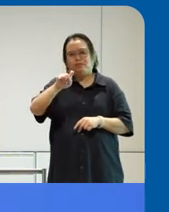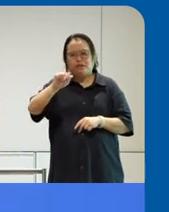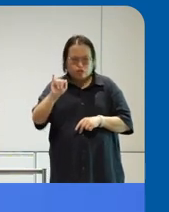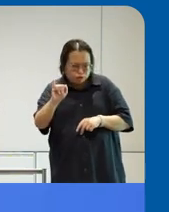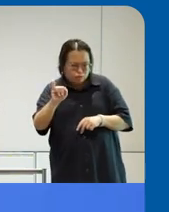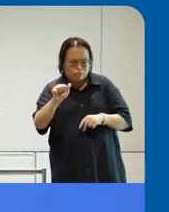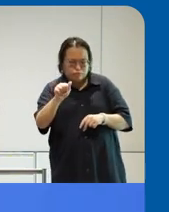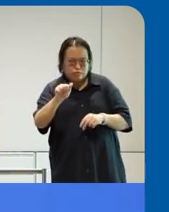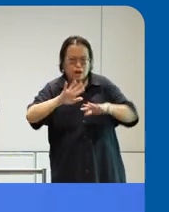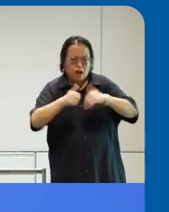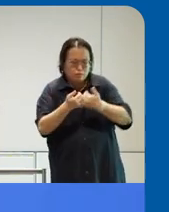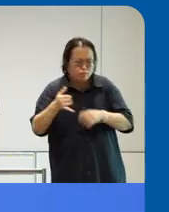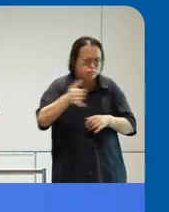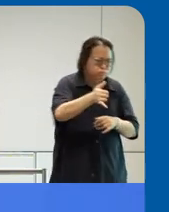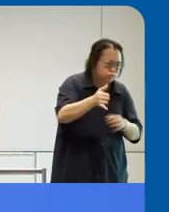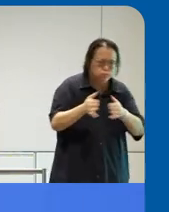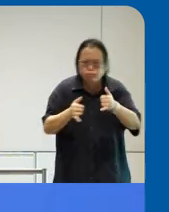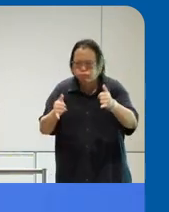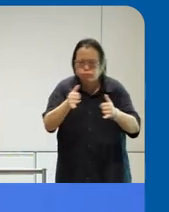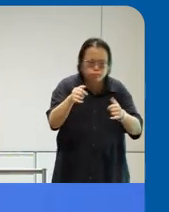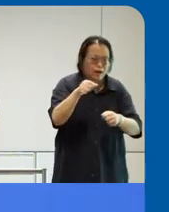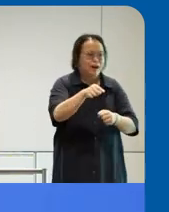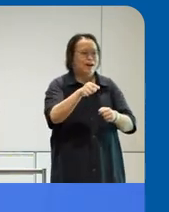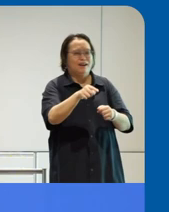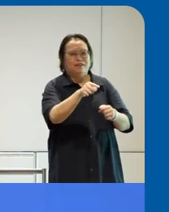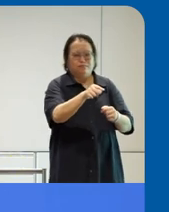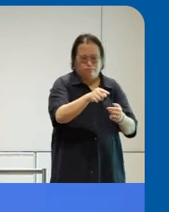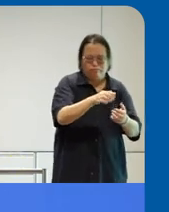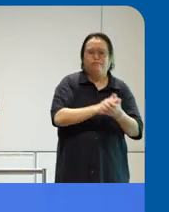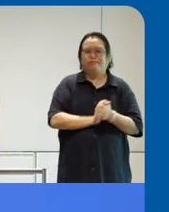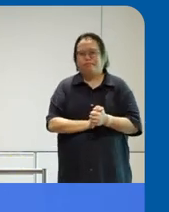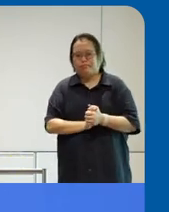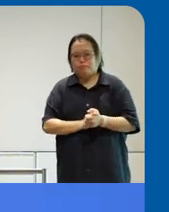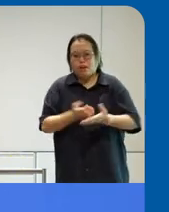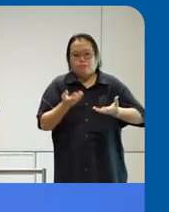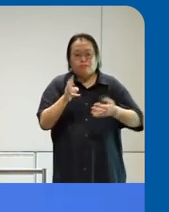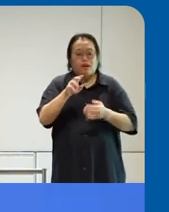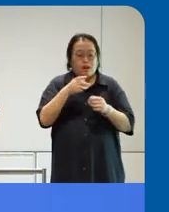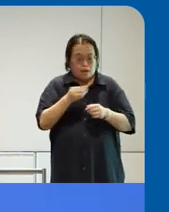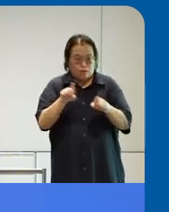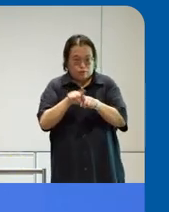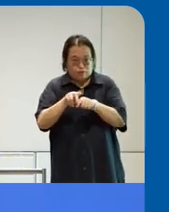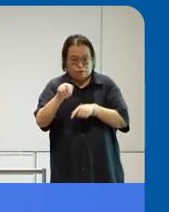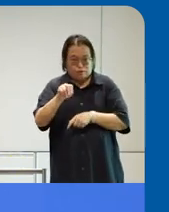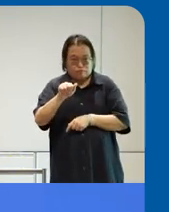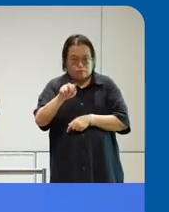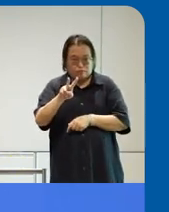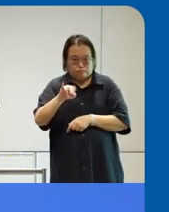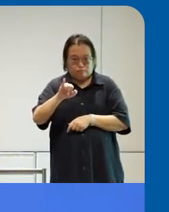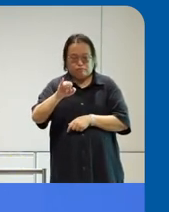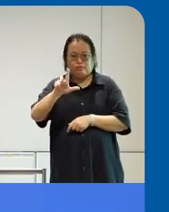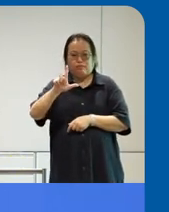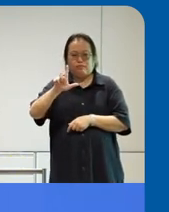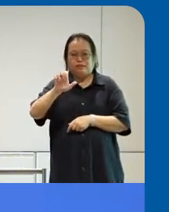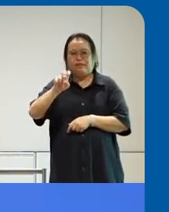considering the types of solutions that we use, right? For NaviLens, there were all these features, like how it scans the QR code and